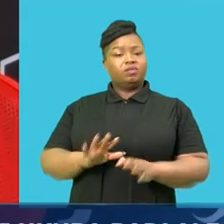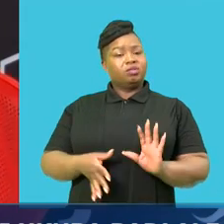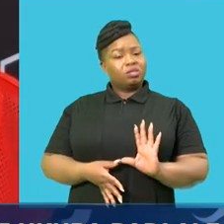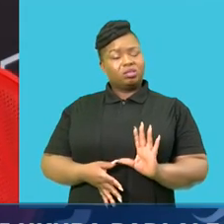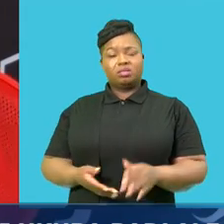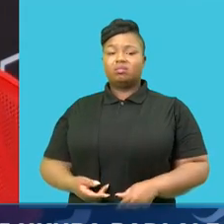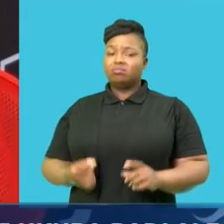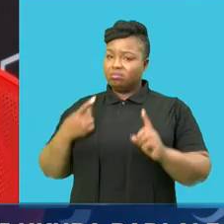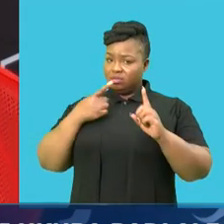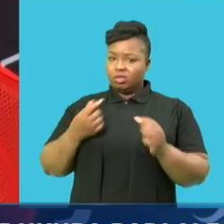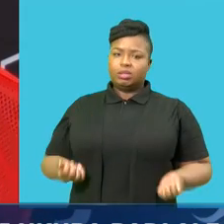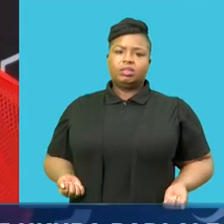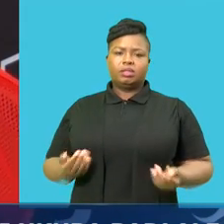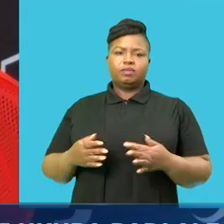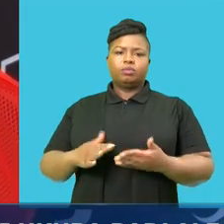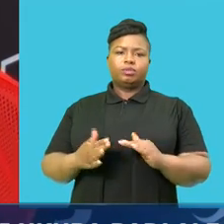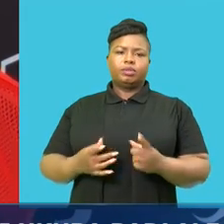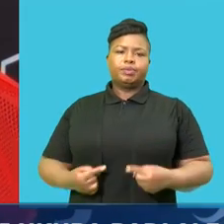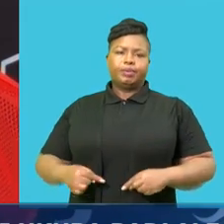is meant to service our communities. you very much.